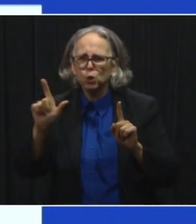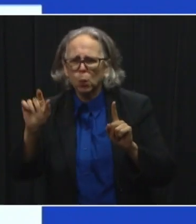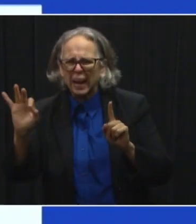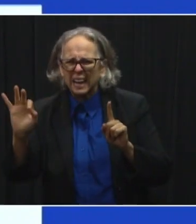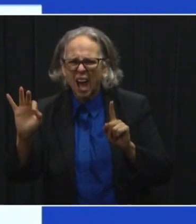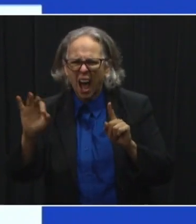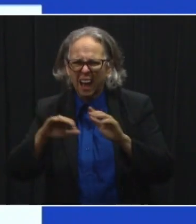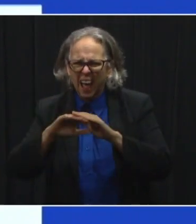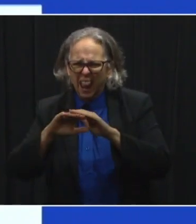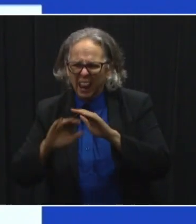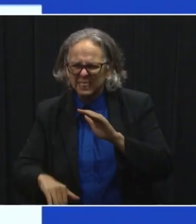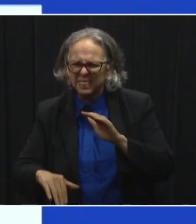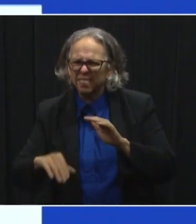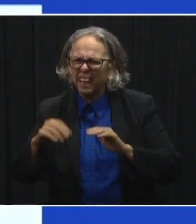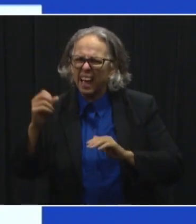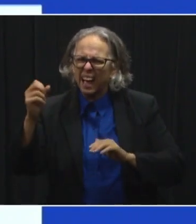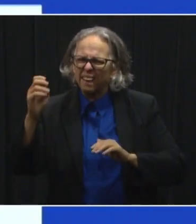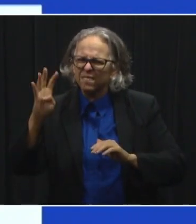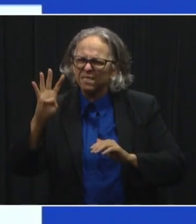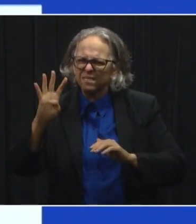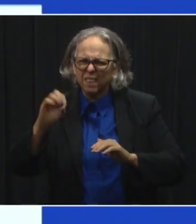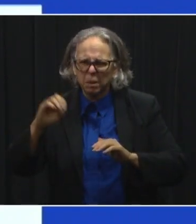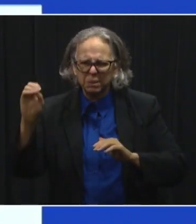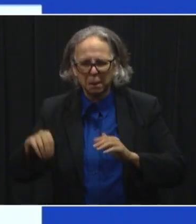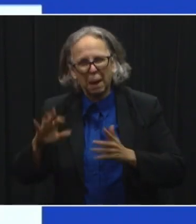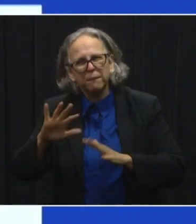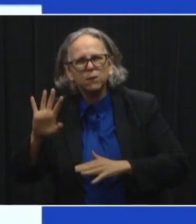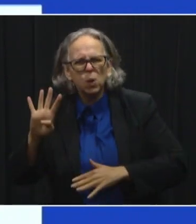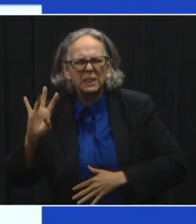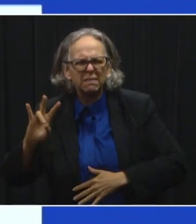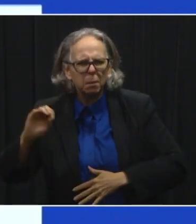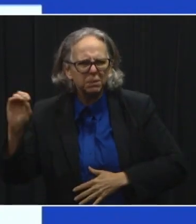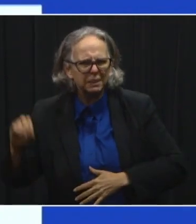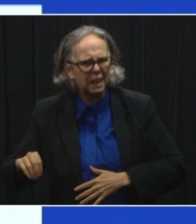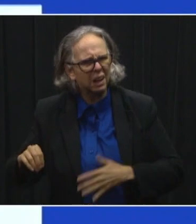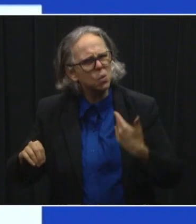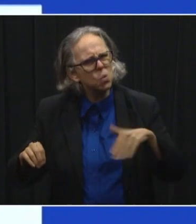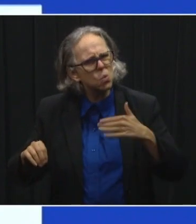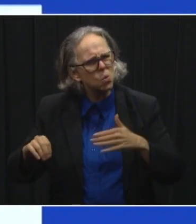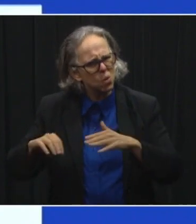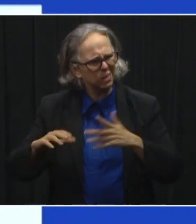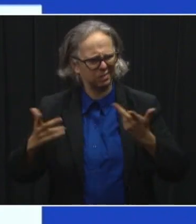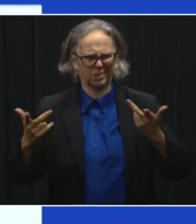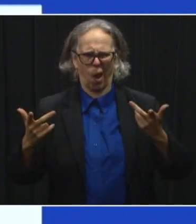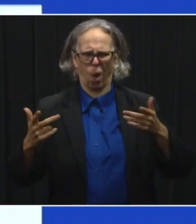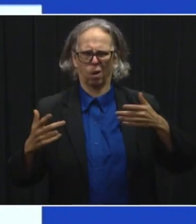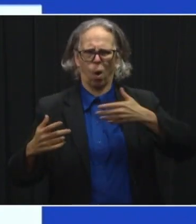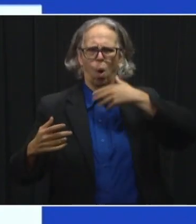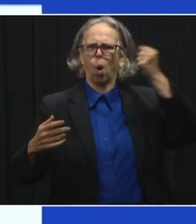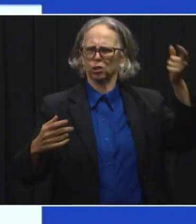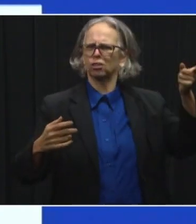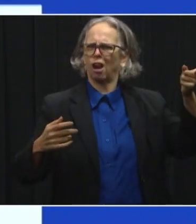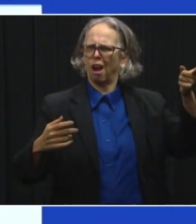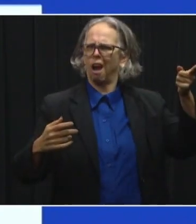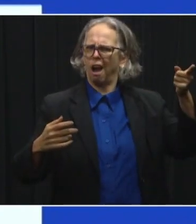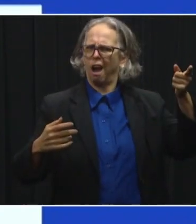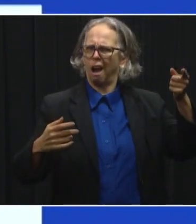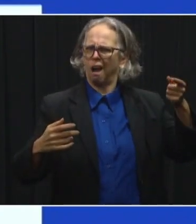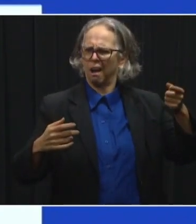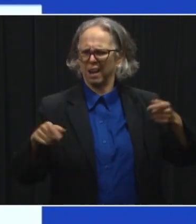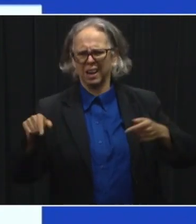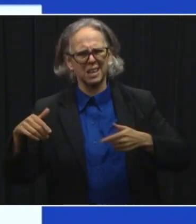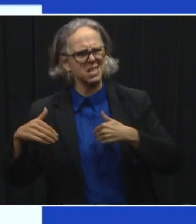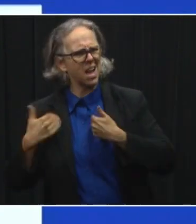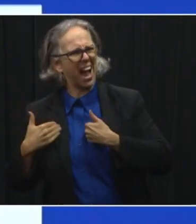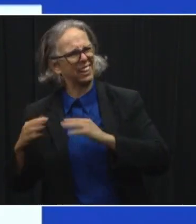% 30 to 39 is 54%. So a huge, huge difference, which, you know, it accounts